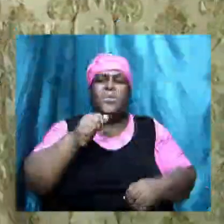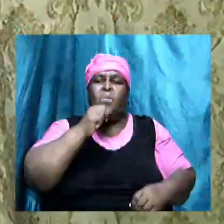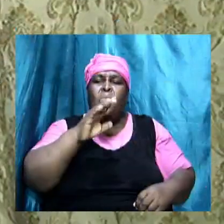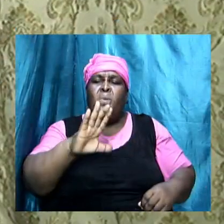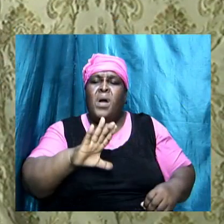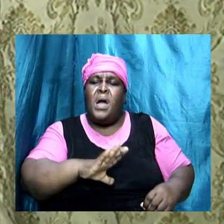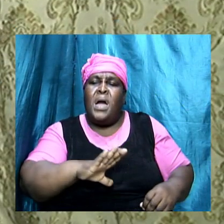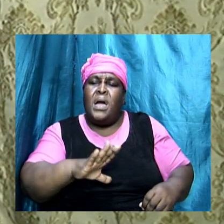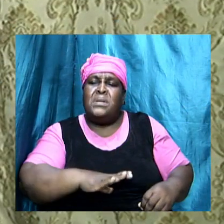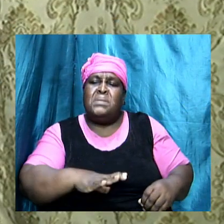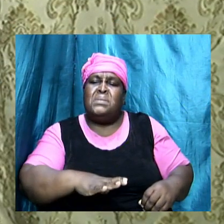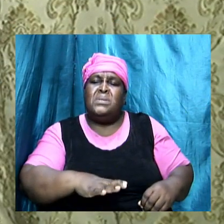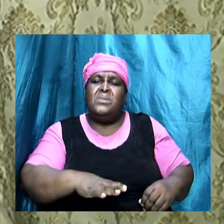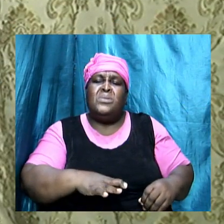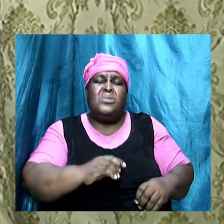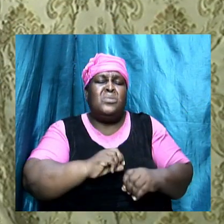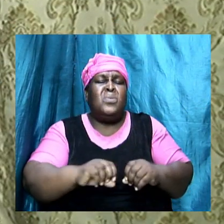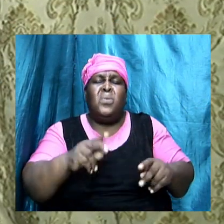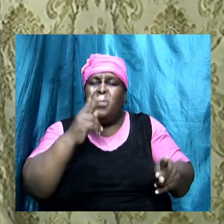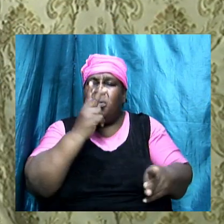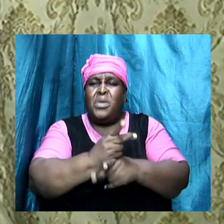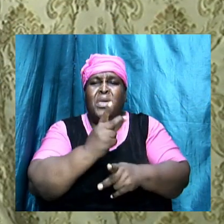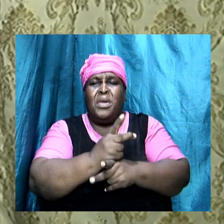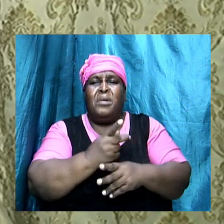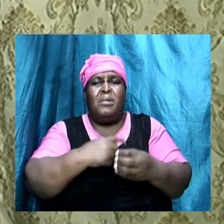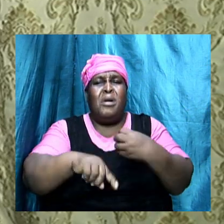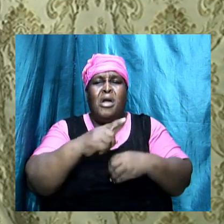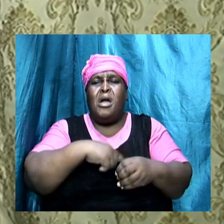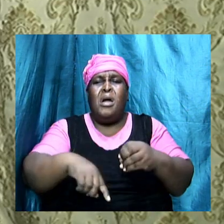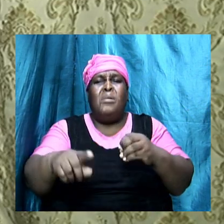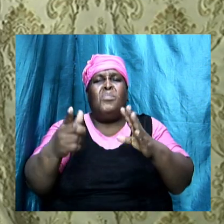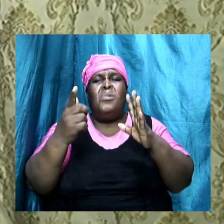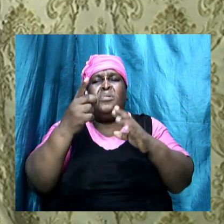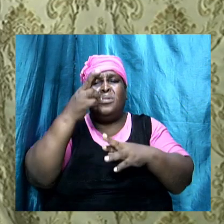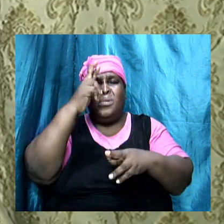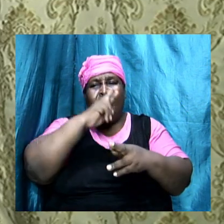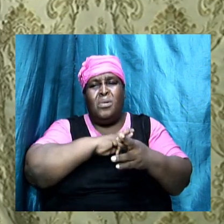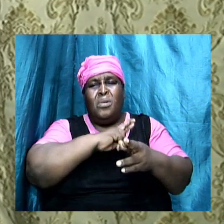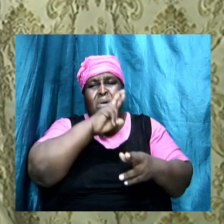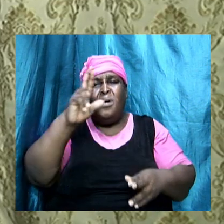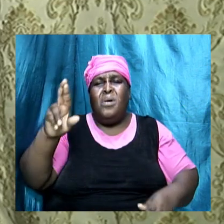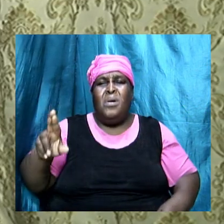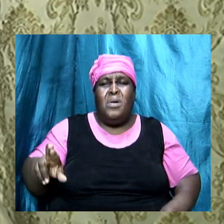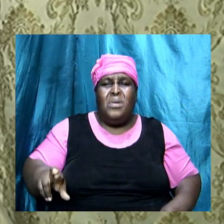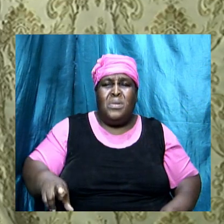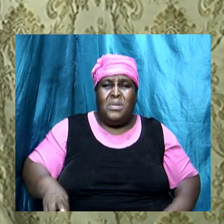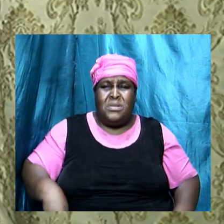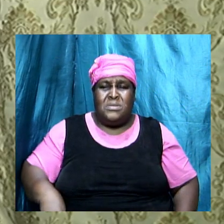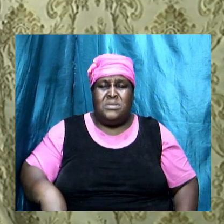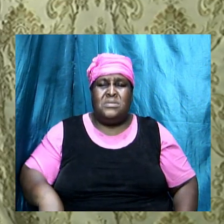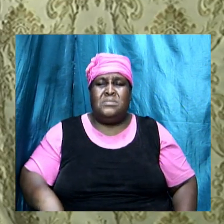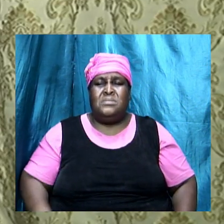she undermines loyalty to God by promoting tolerance towards pagan practices